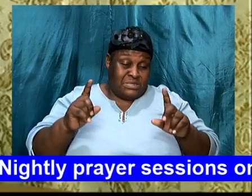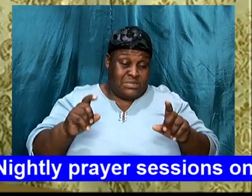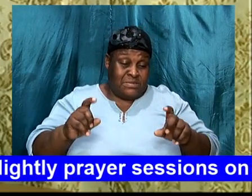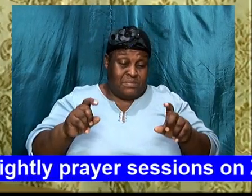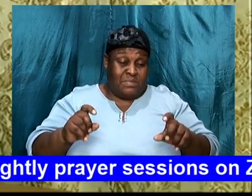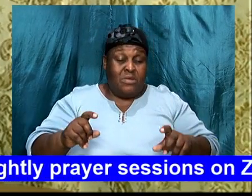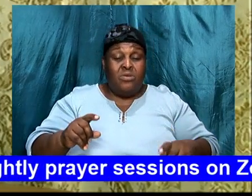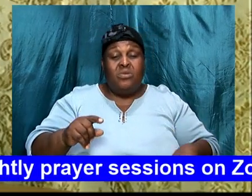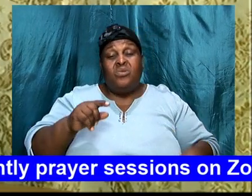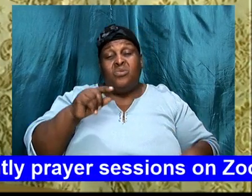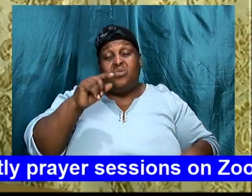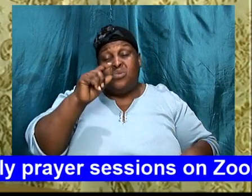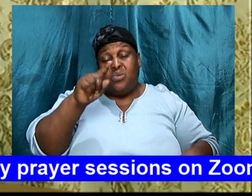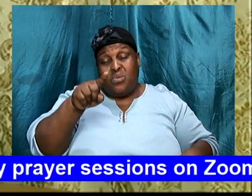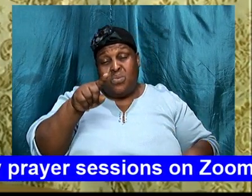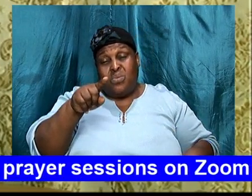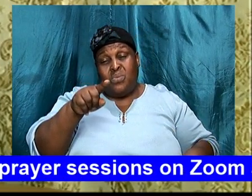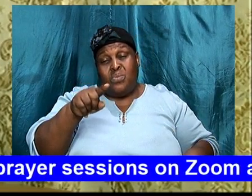you can,